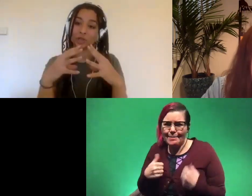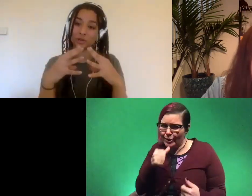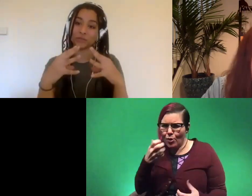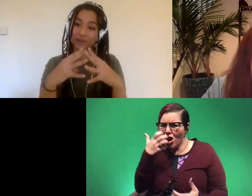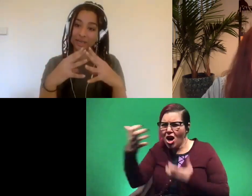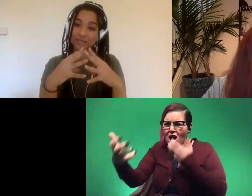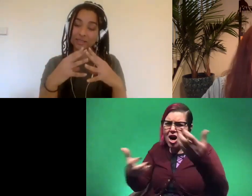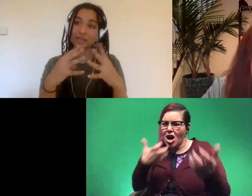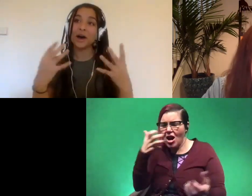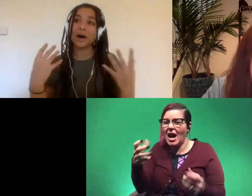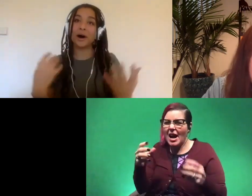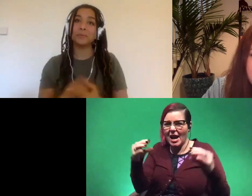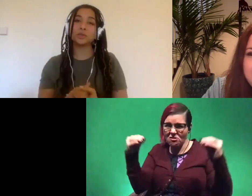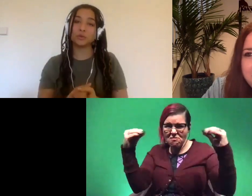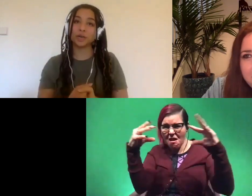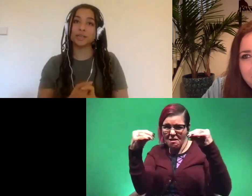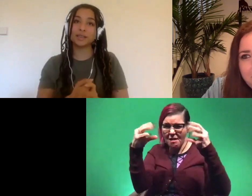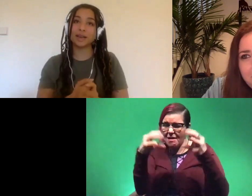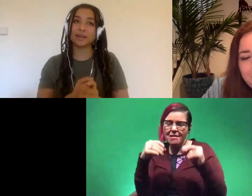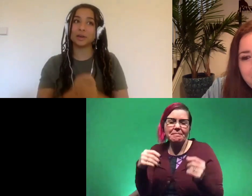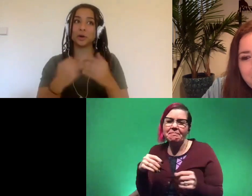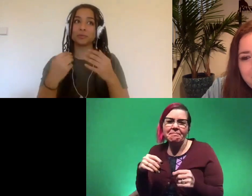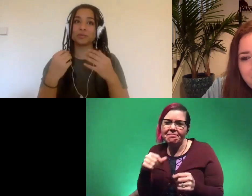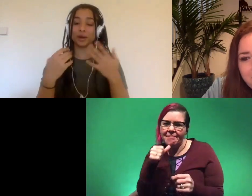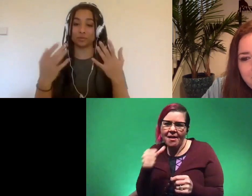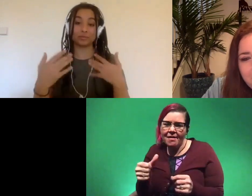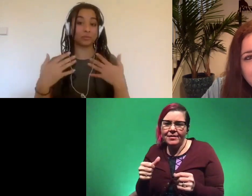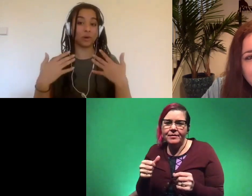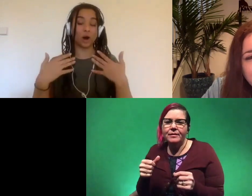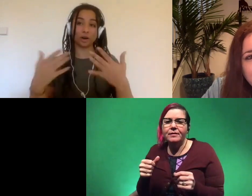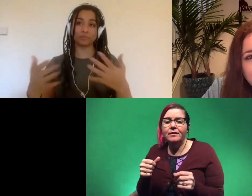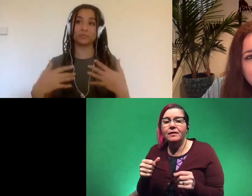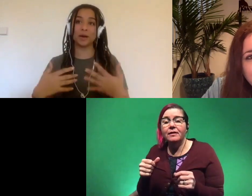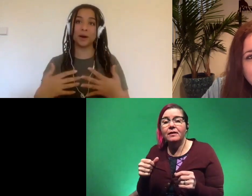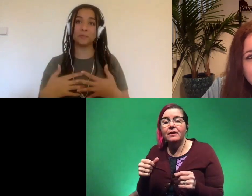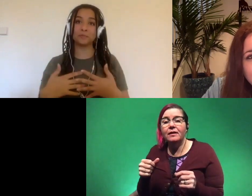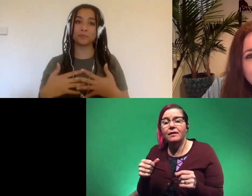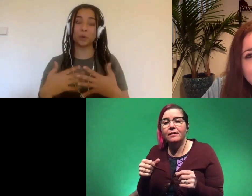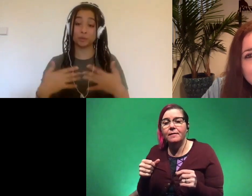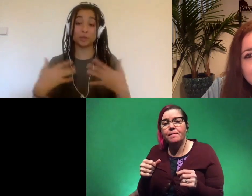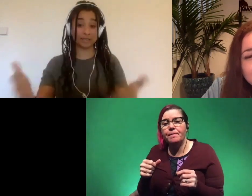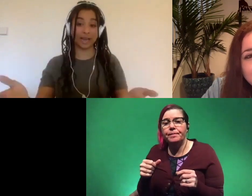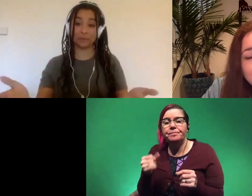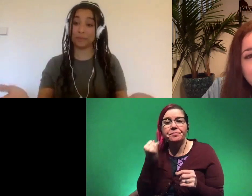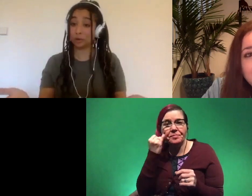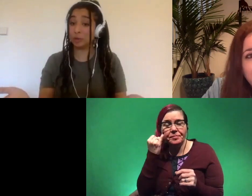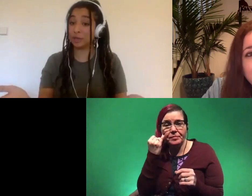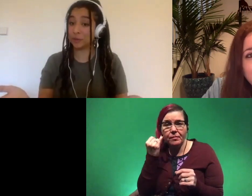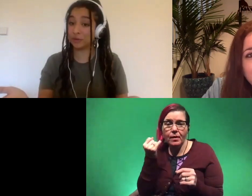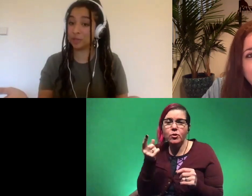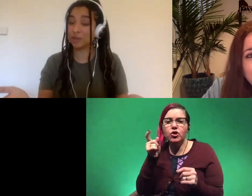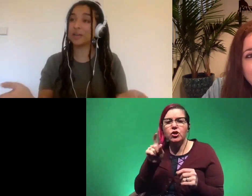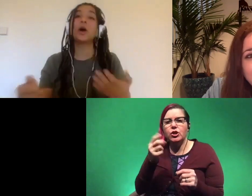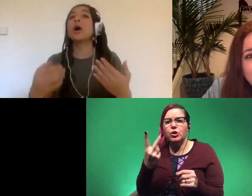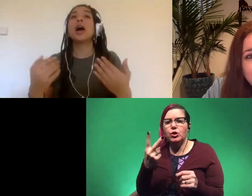at each other's faces um so if we're gonna say that you know like our um we're supposed to stay about two meters